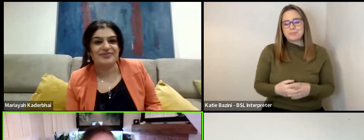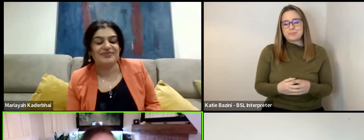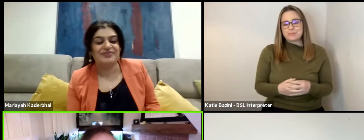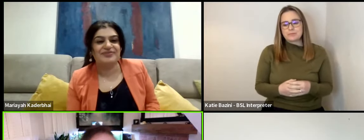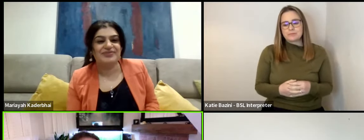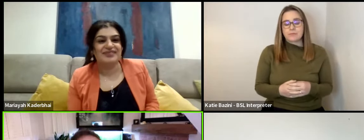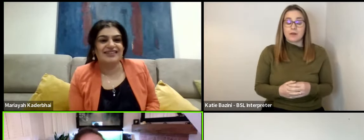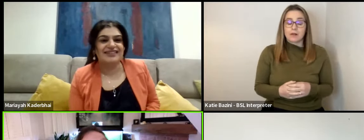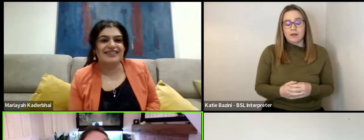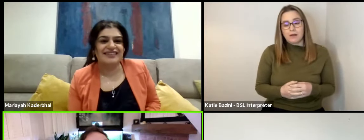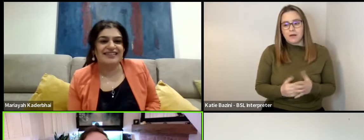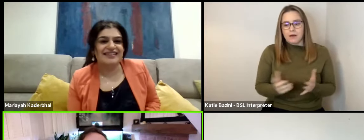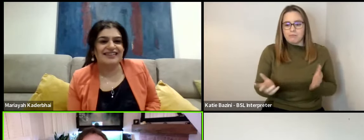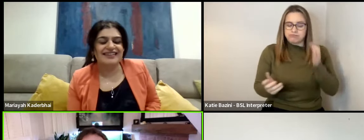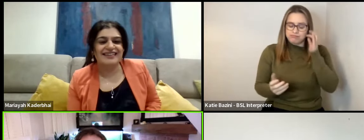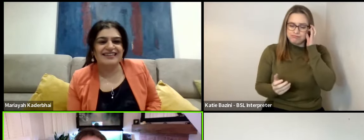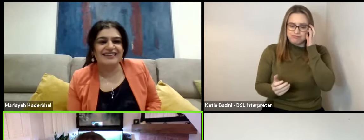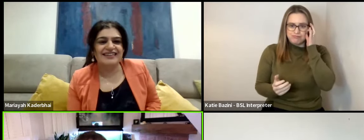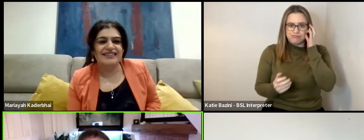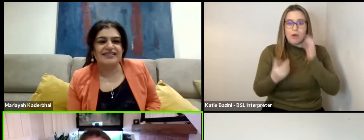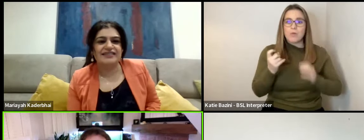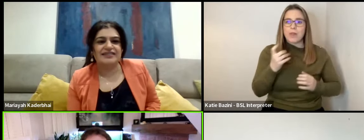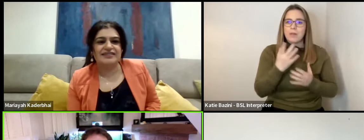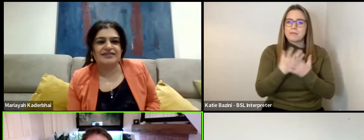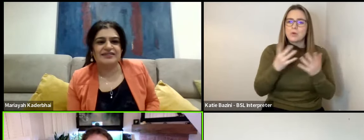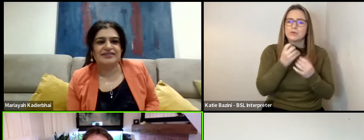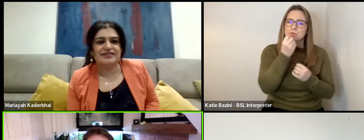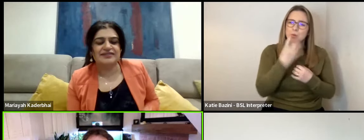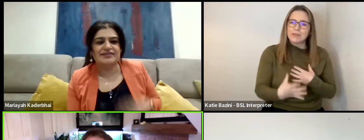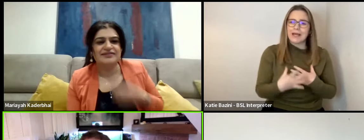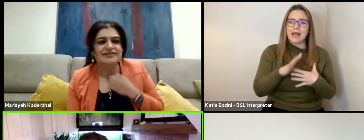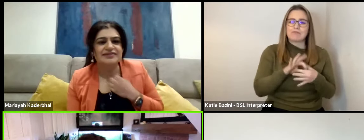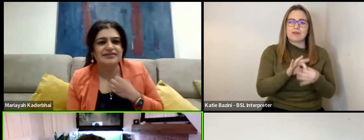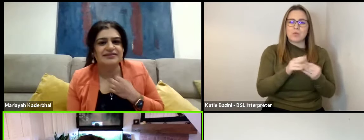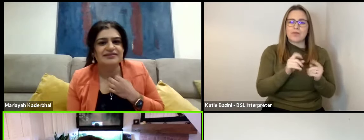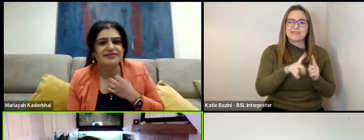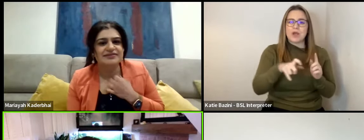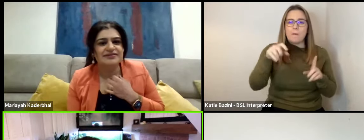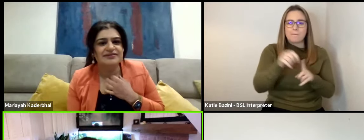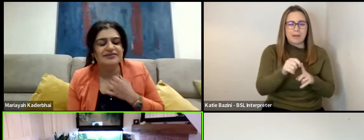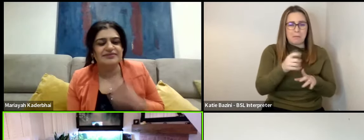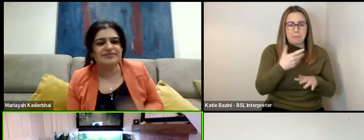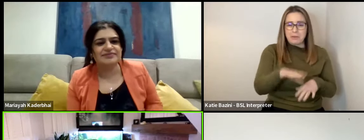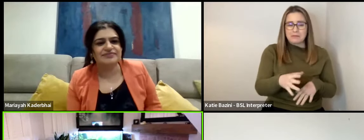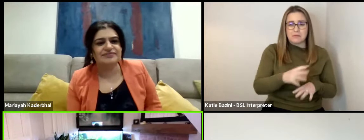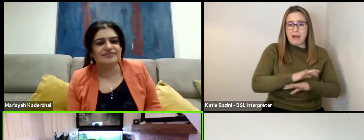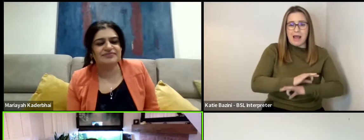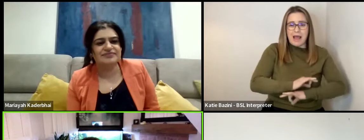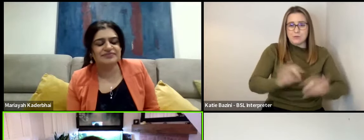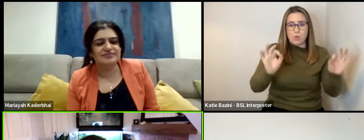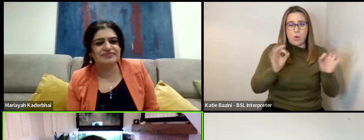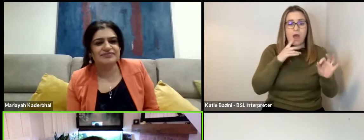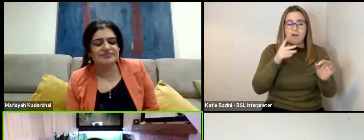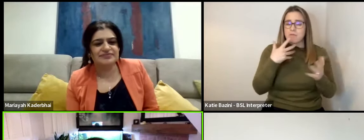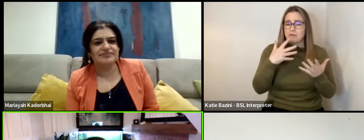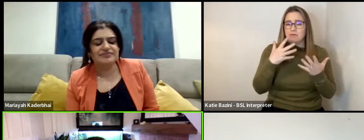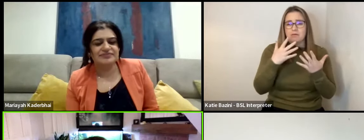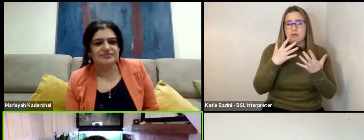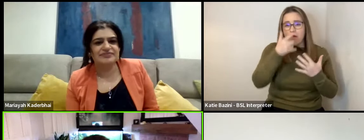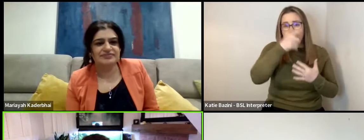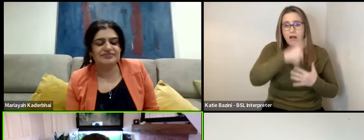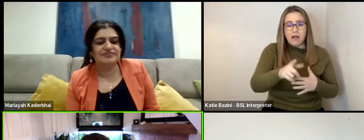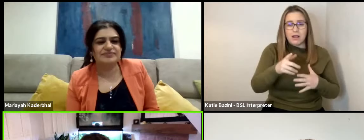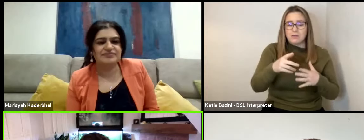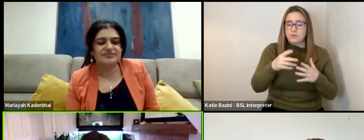one of the most unique relationships with a DLP I've ever had in my life. And I've been very blessed to work with some magnificent